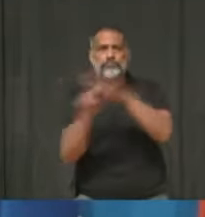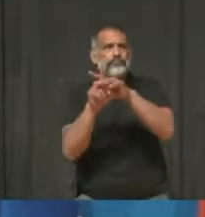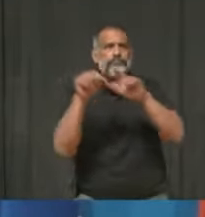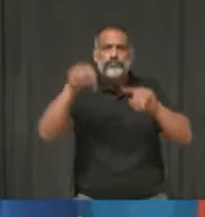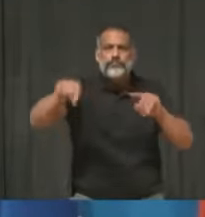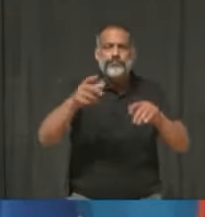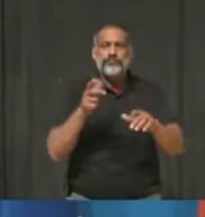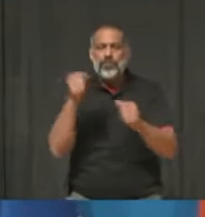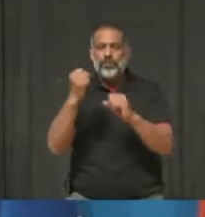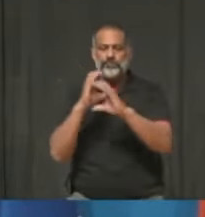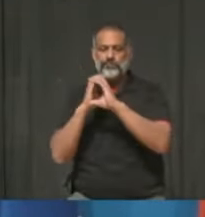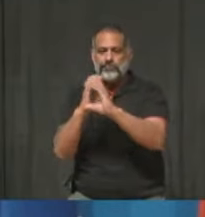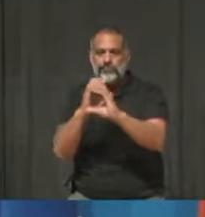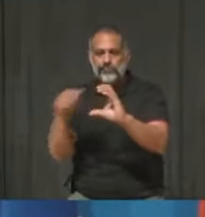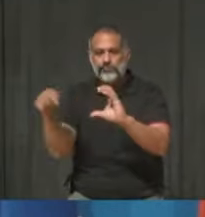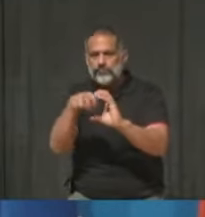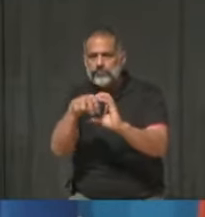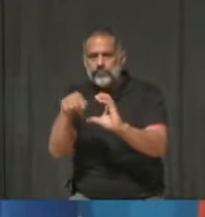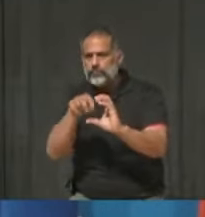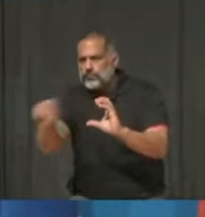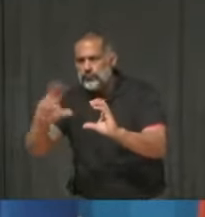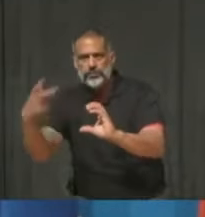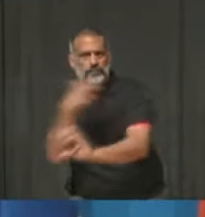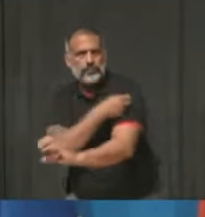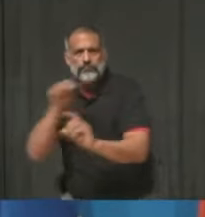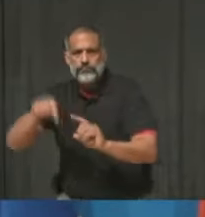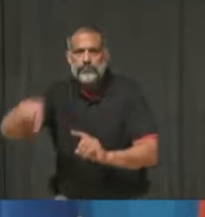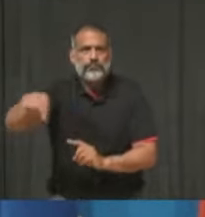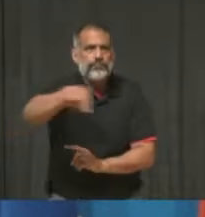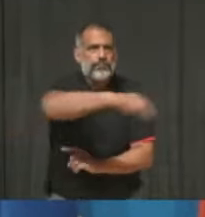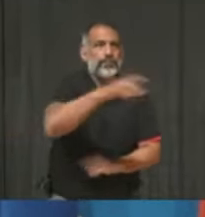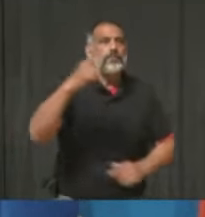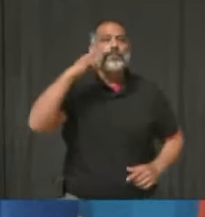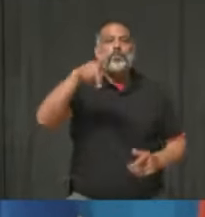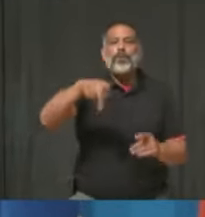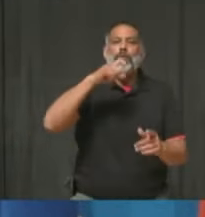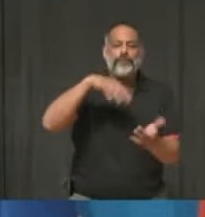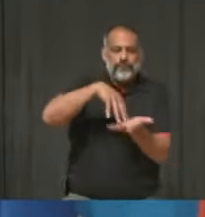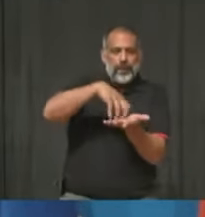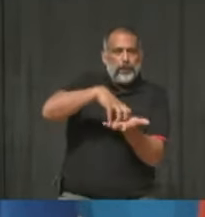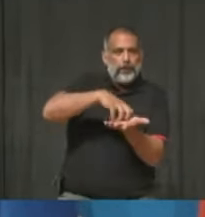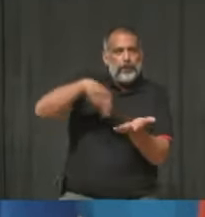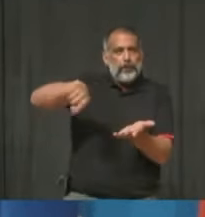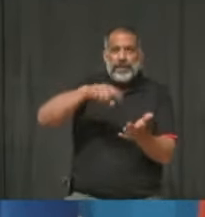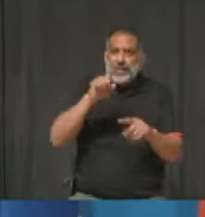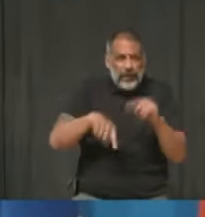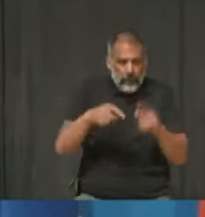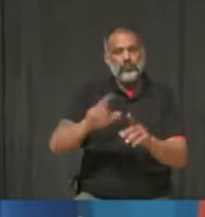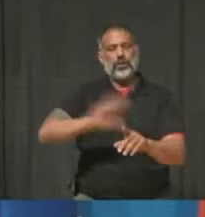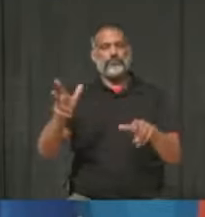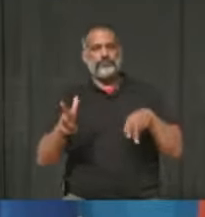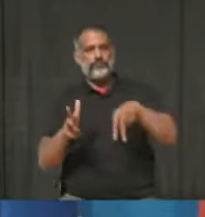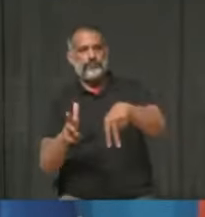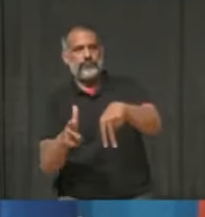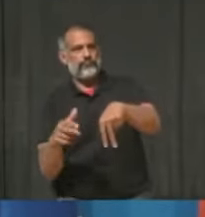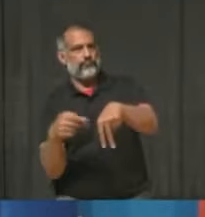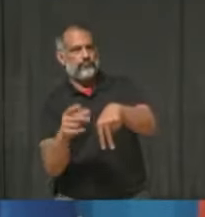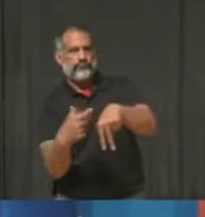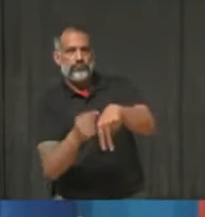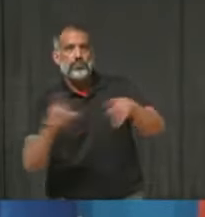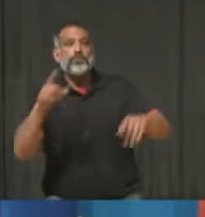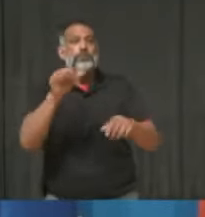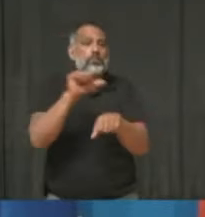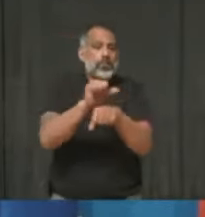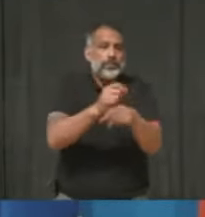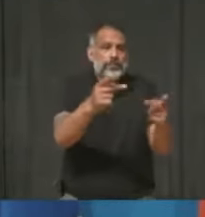our most vulnerable residents, as well as workplace clinics to vaccinate our essential workers. And next Monday